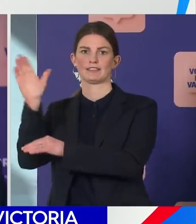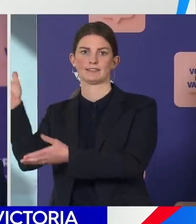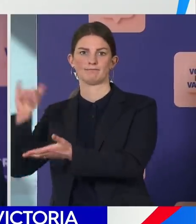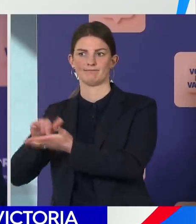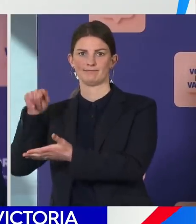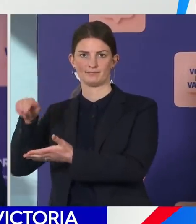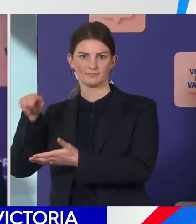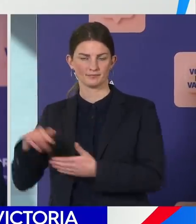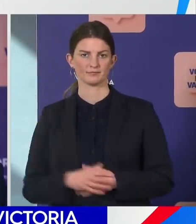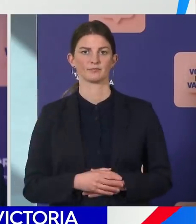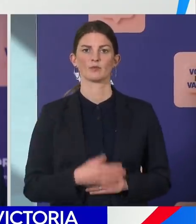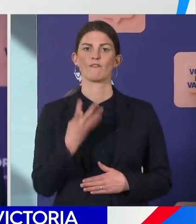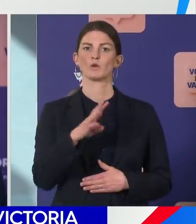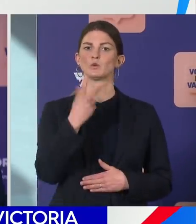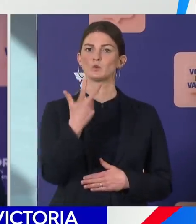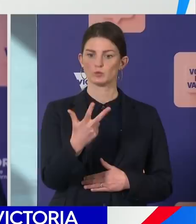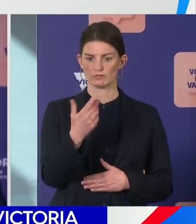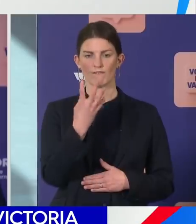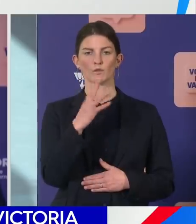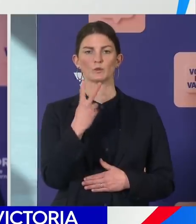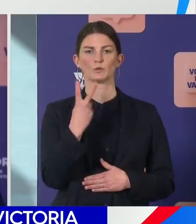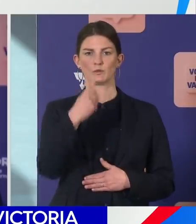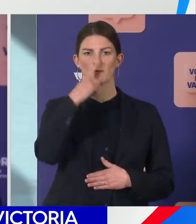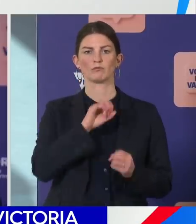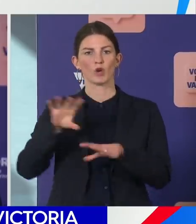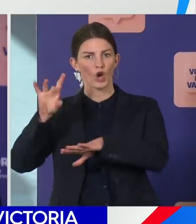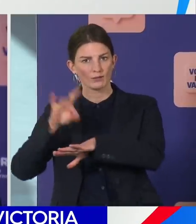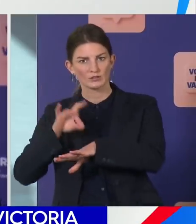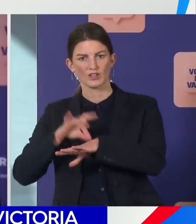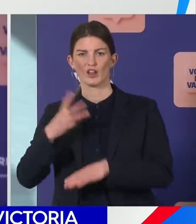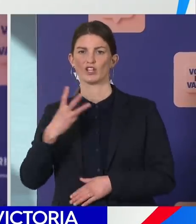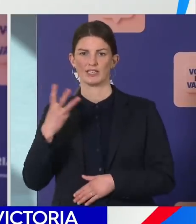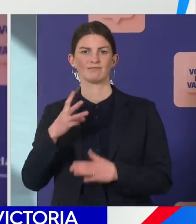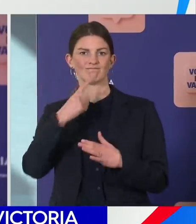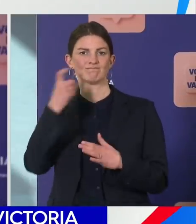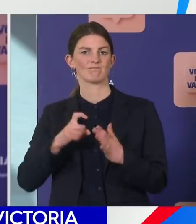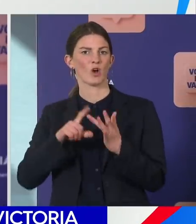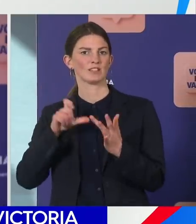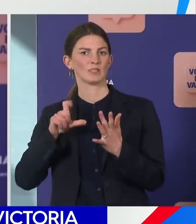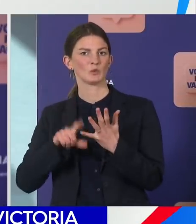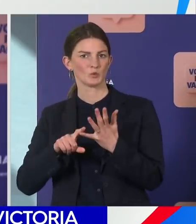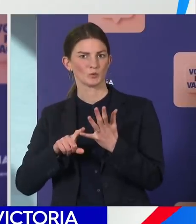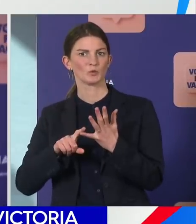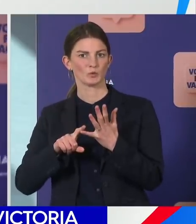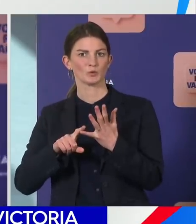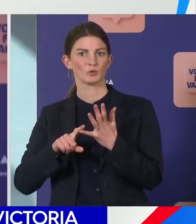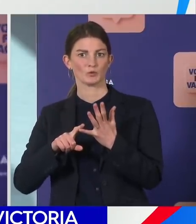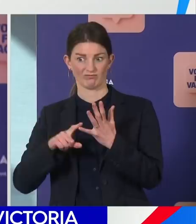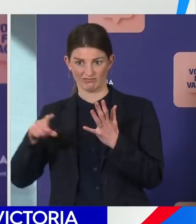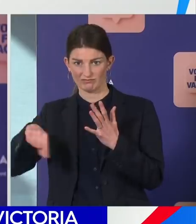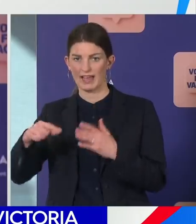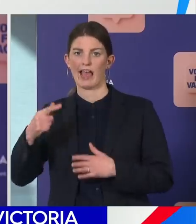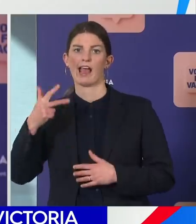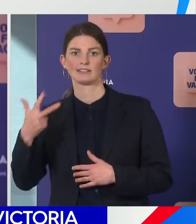people are currently in hospital, 13 are in intensive care unit and eight of those 13 are on a ventilator